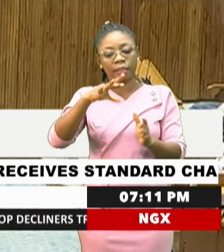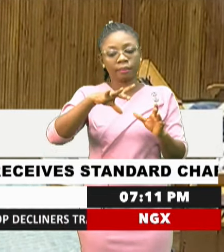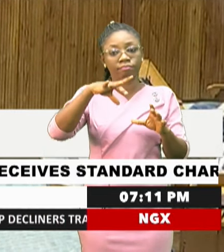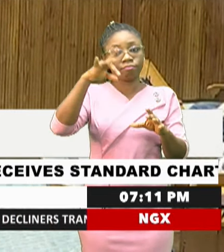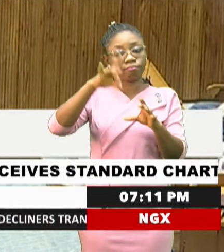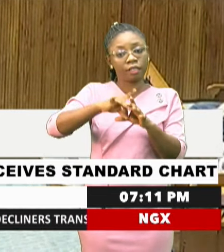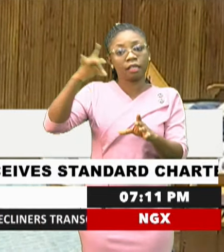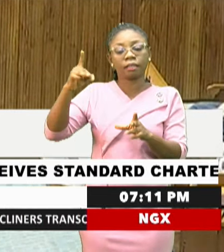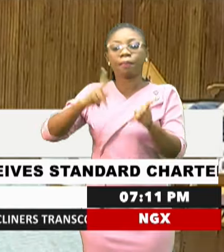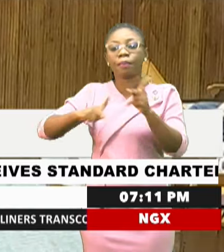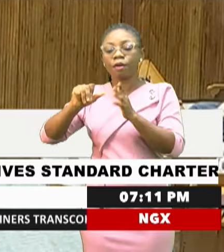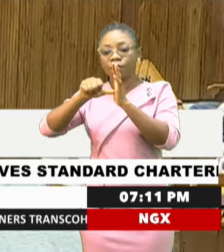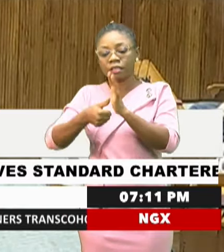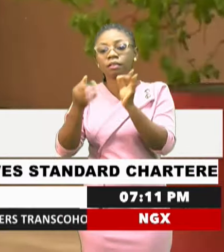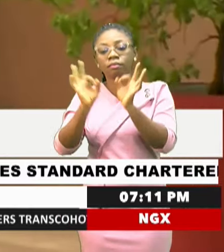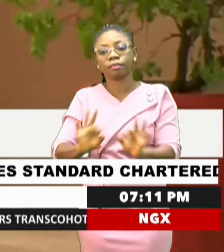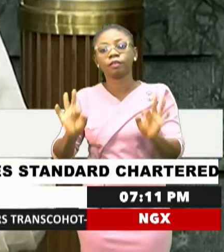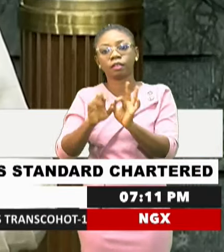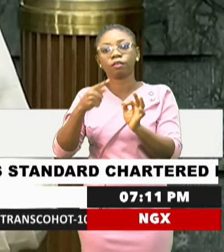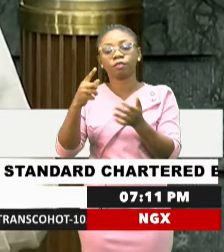emphasizing the significance of the session.